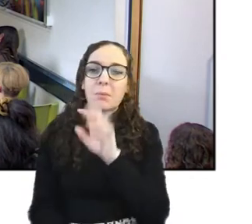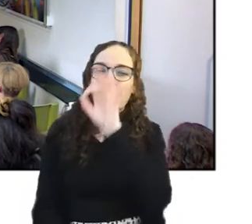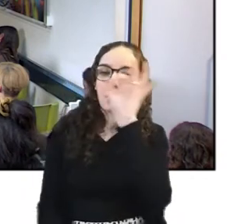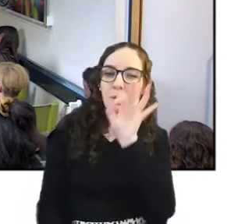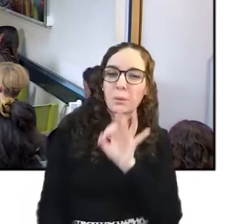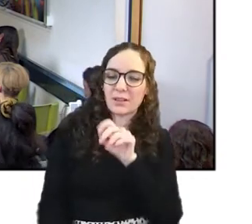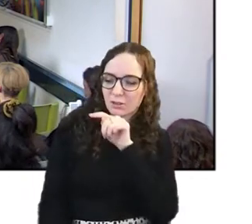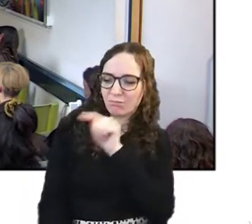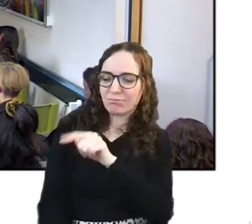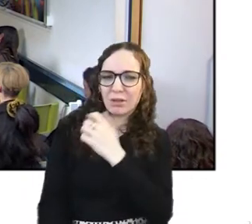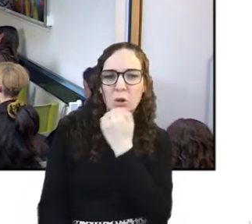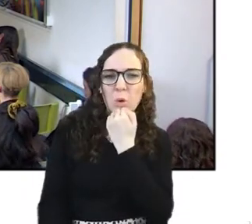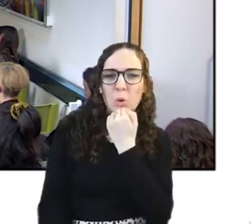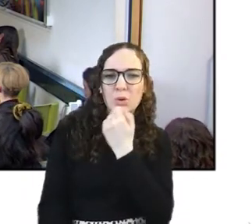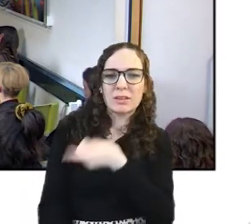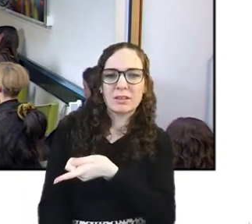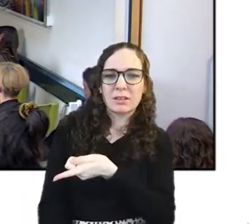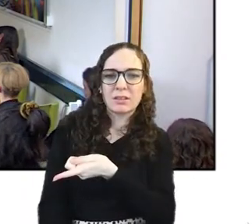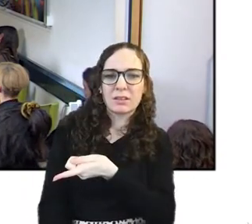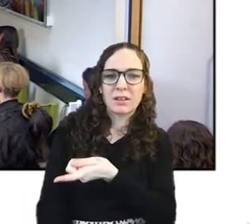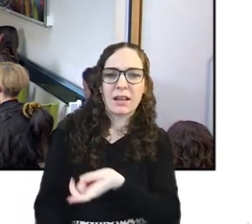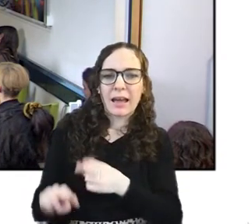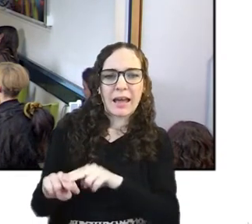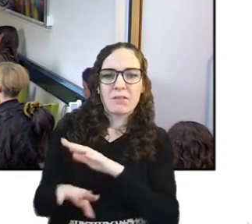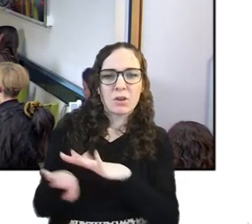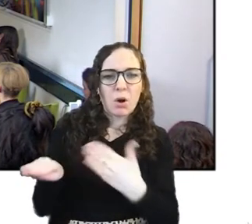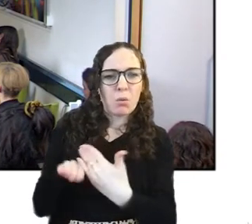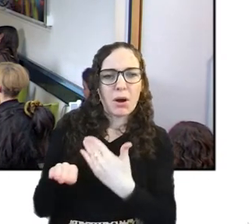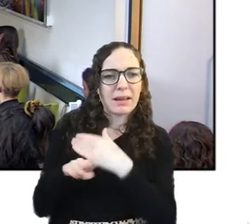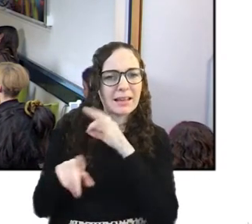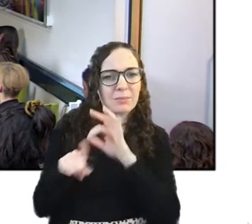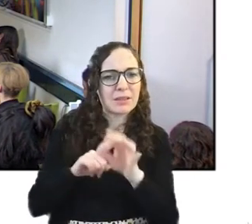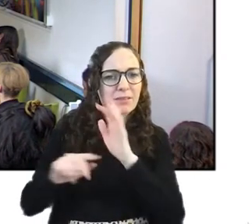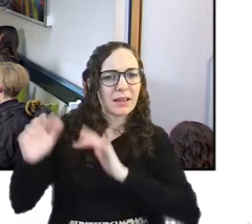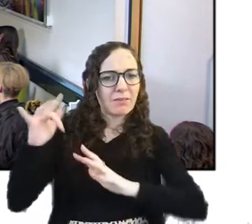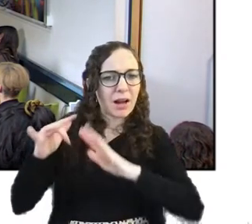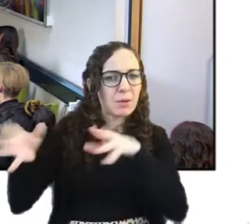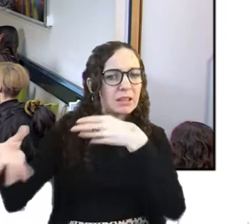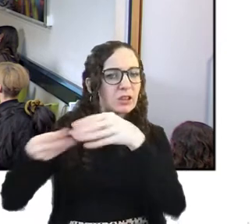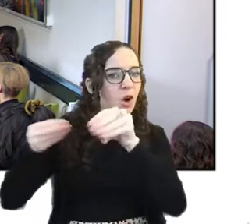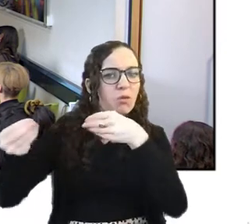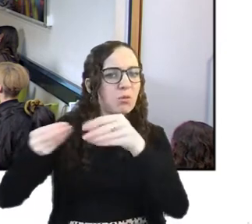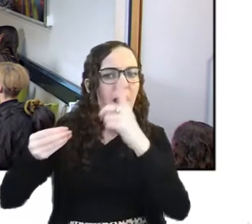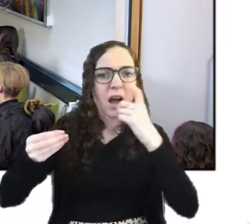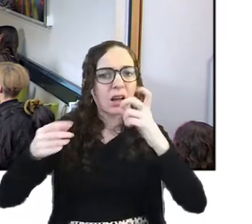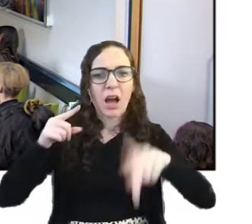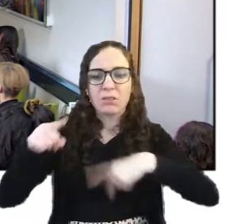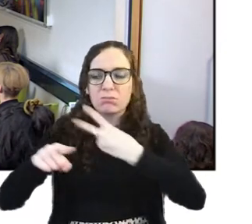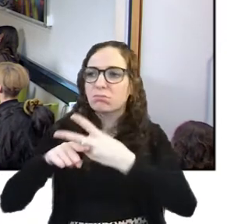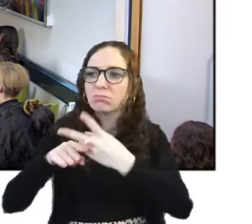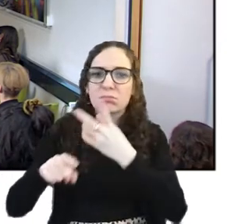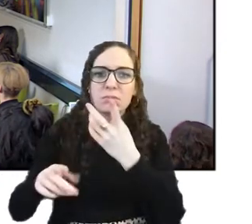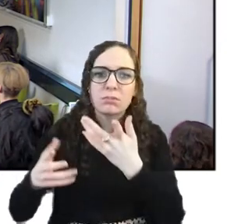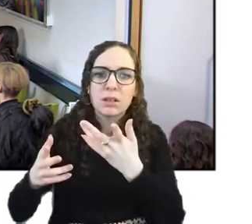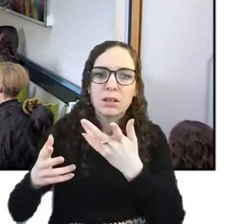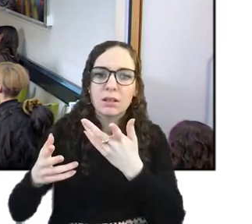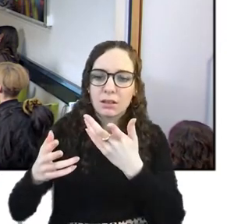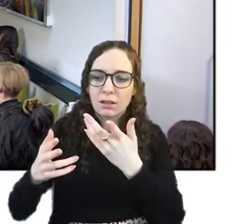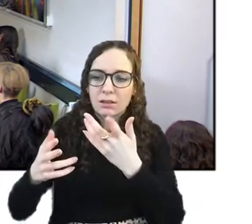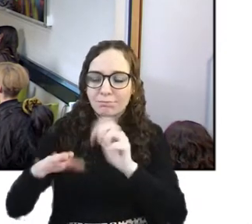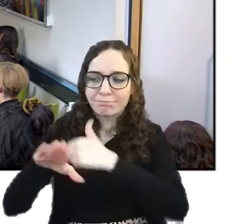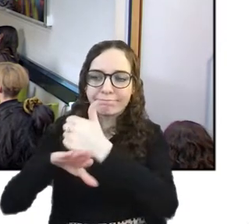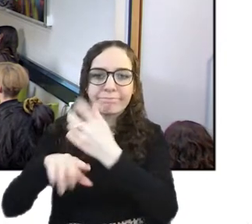the code like if it's not working in a specific environment and the software you can't replicate it and make it do what it was supposed to be doing